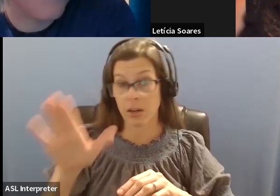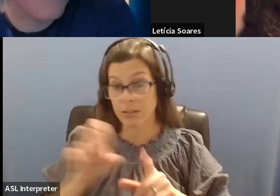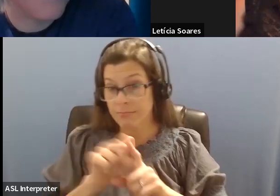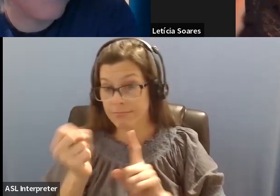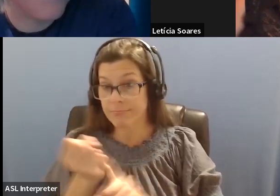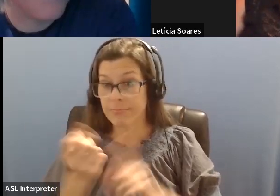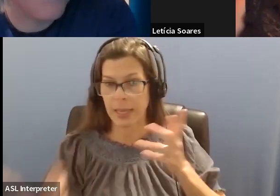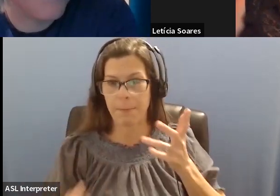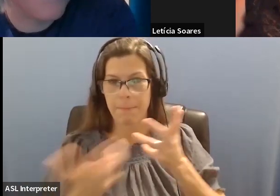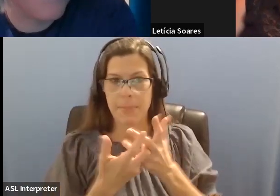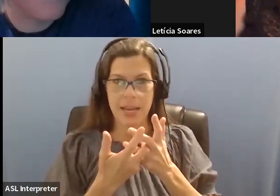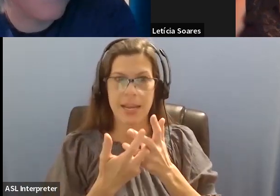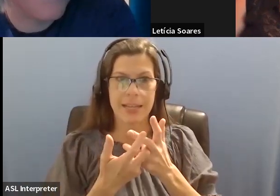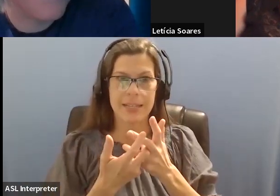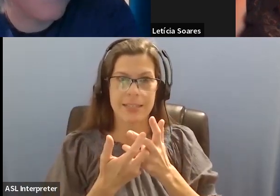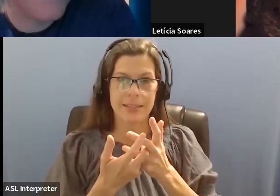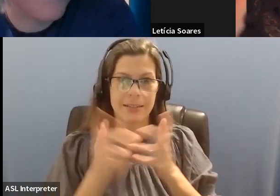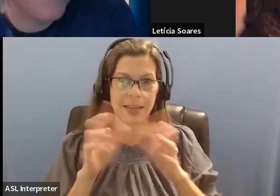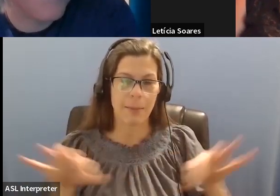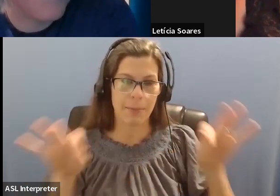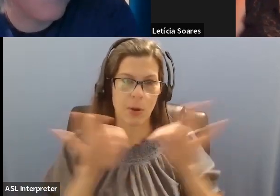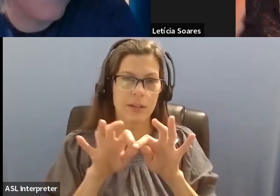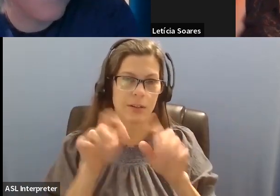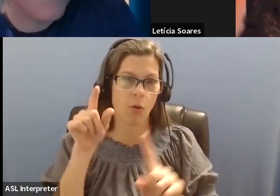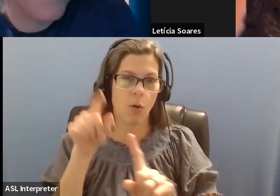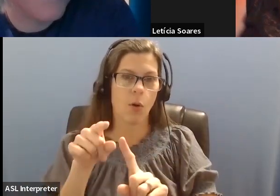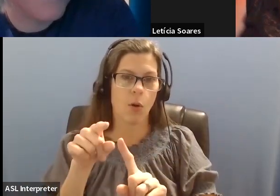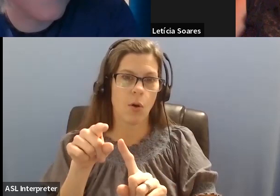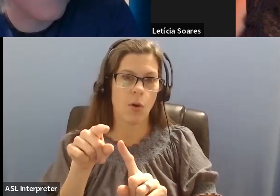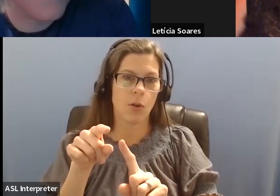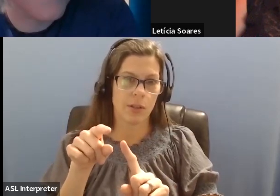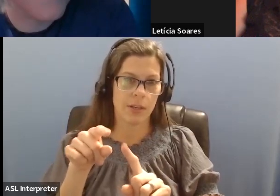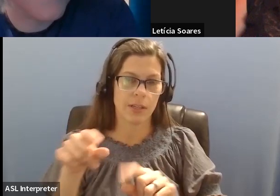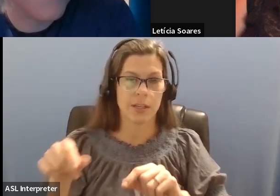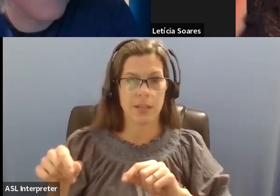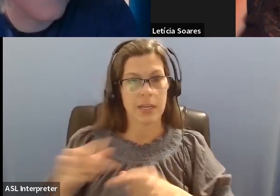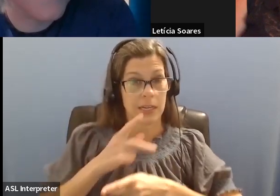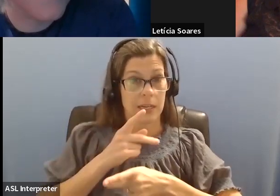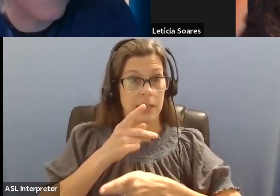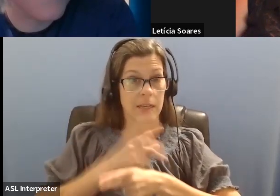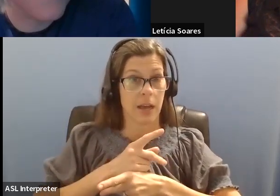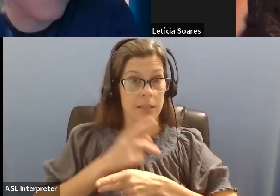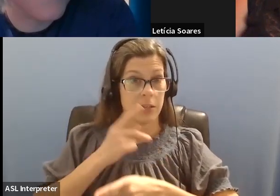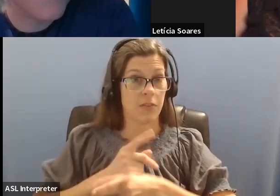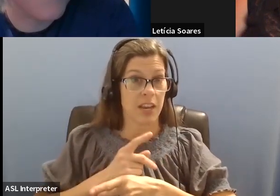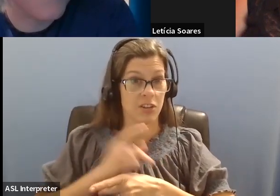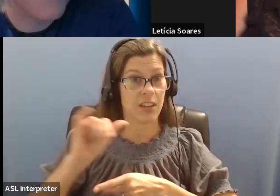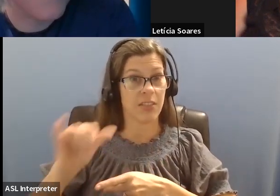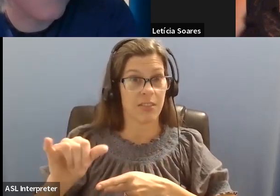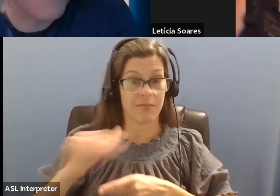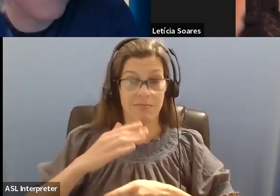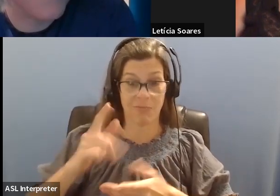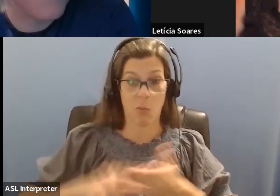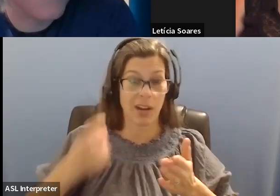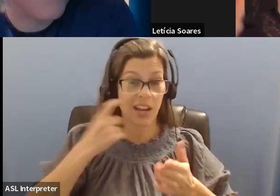I am well aware that that's not the concept of conservation that has been applied in many places,